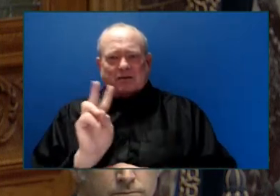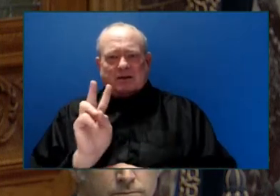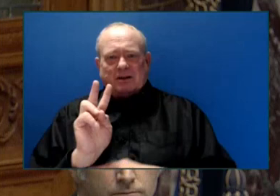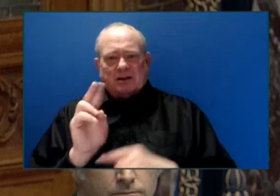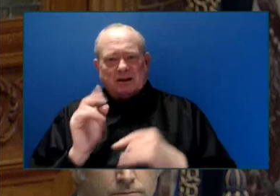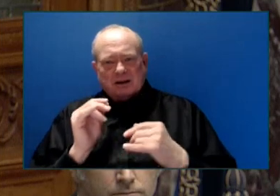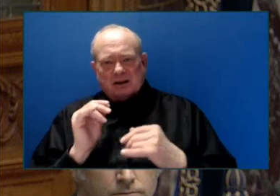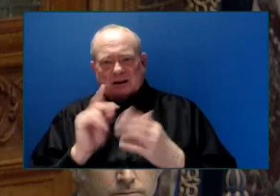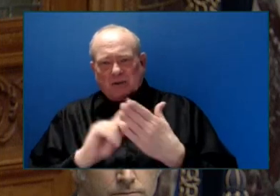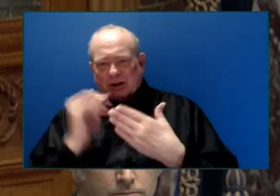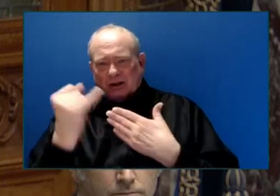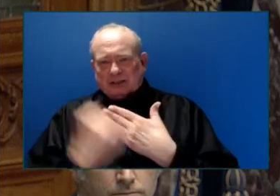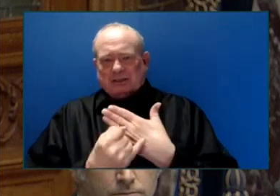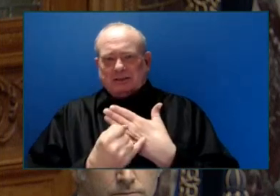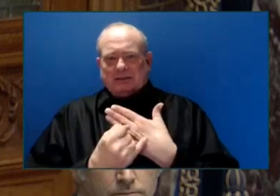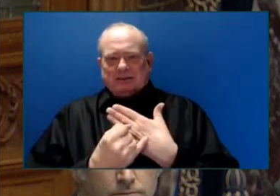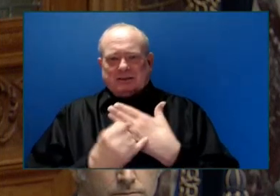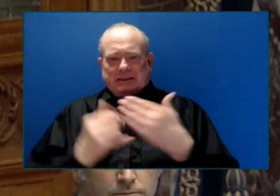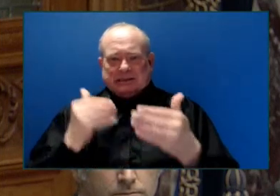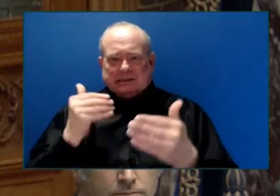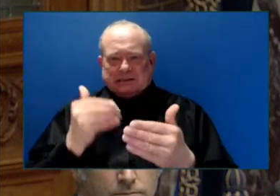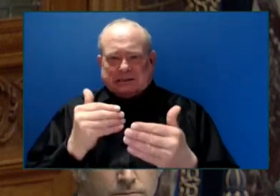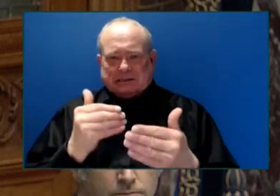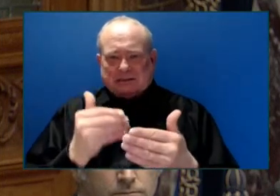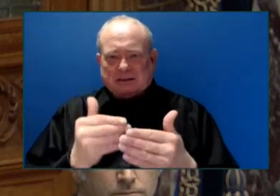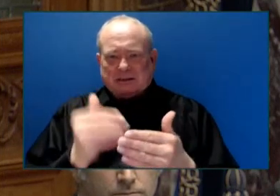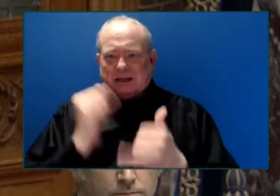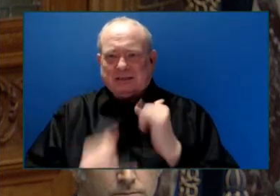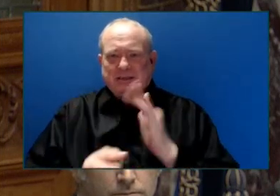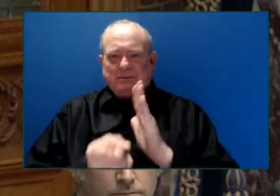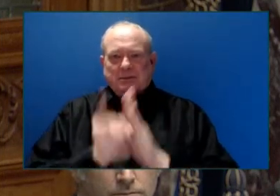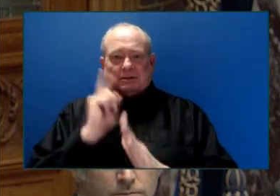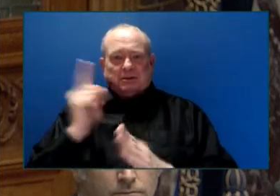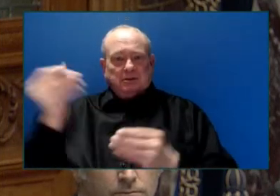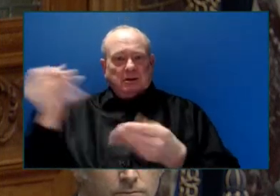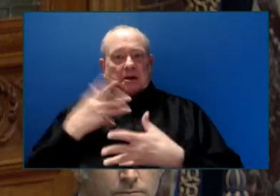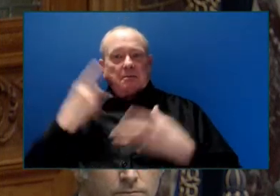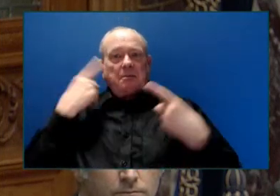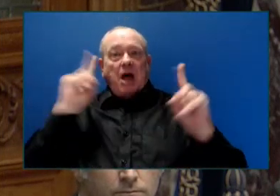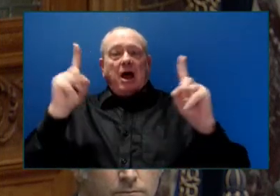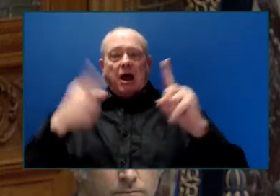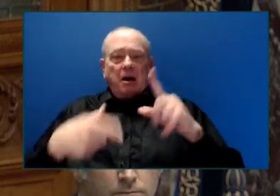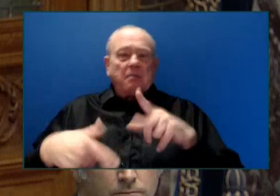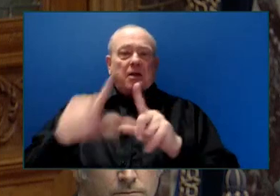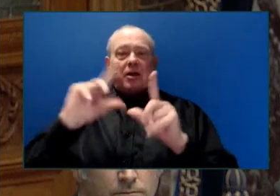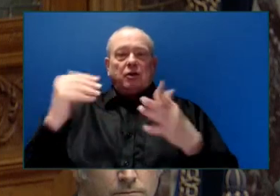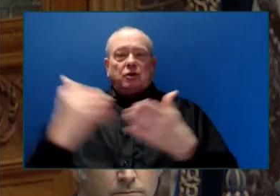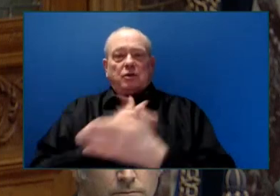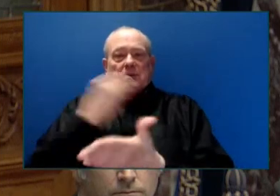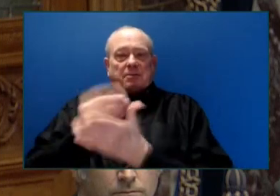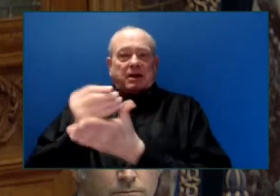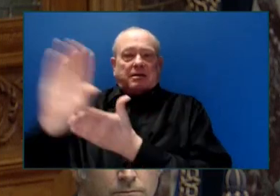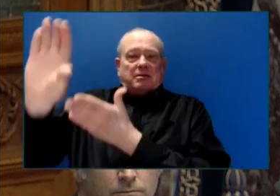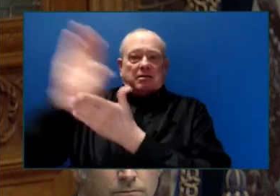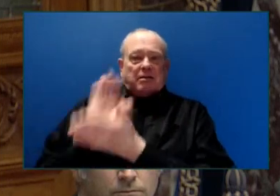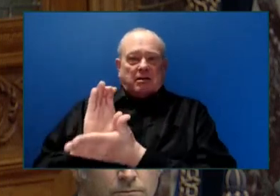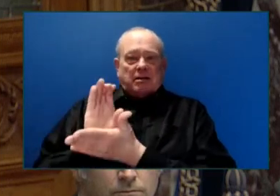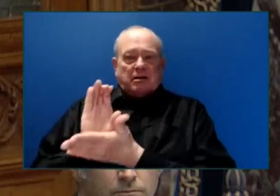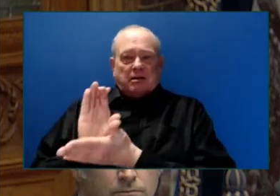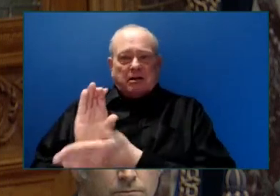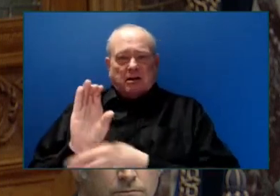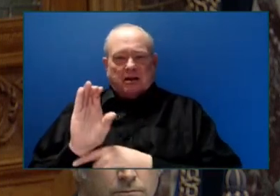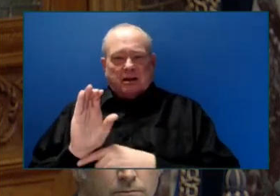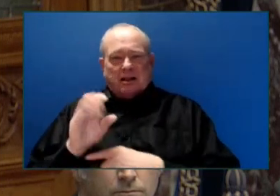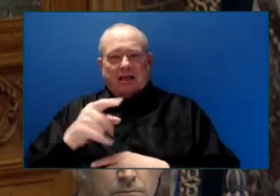or not the funding would be renewed again. They need consistent and sustainable support, as do the projects around the